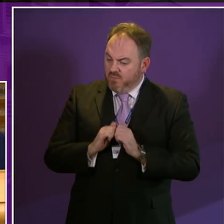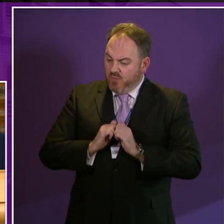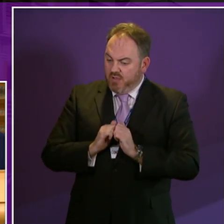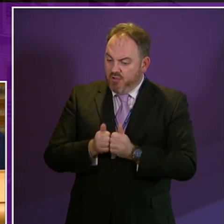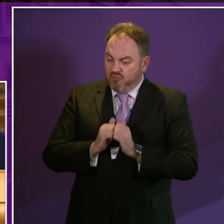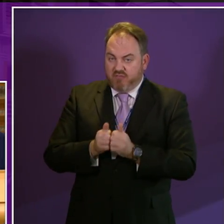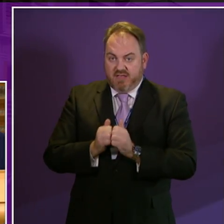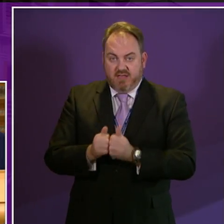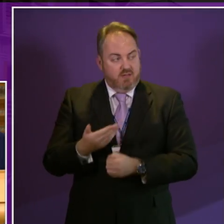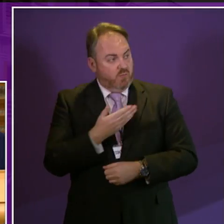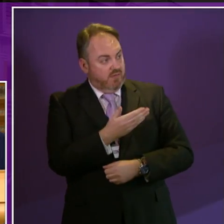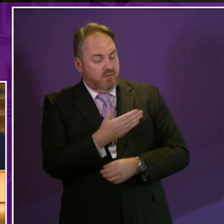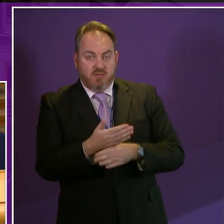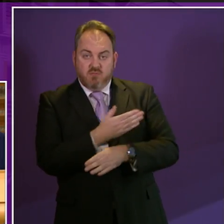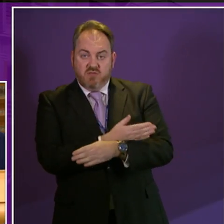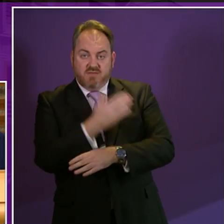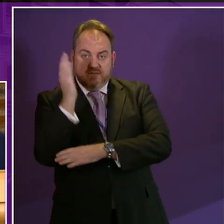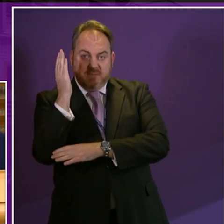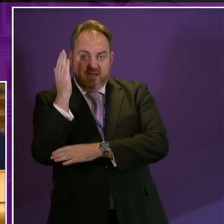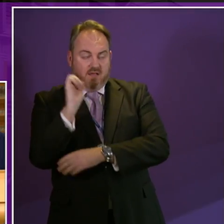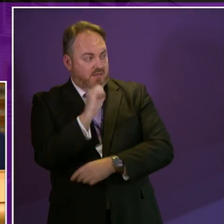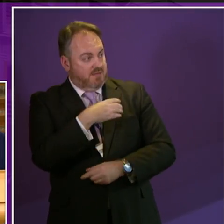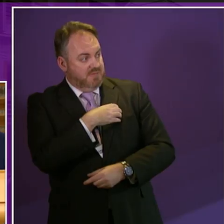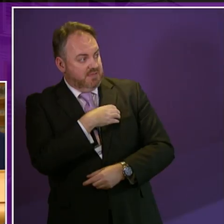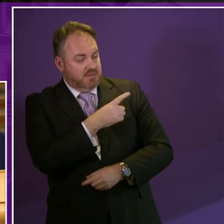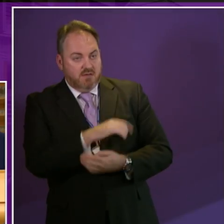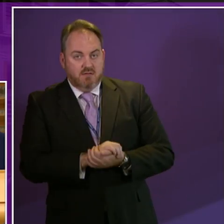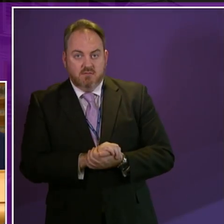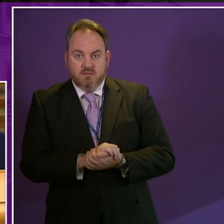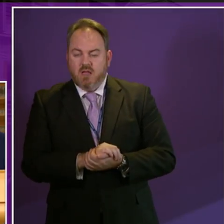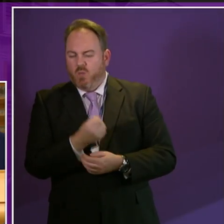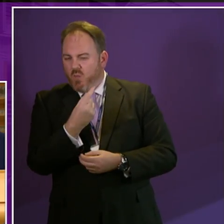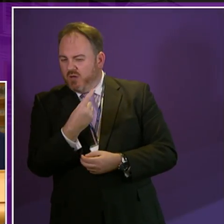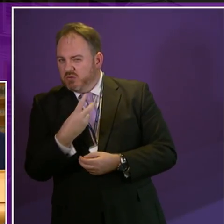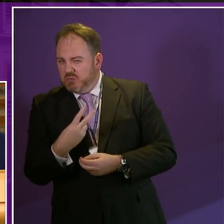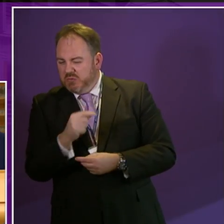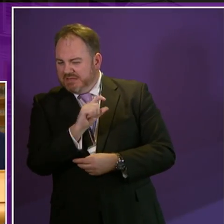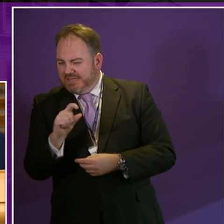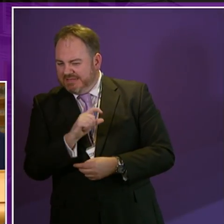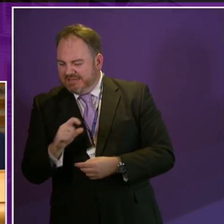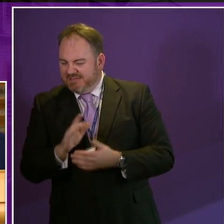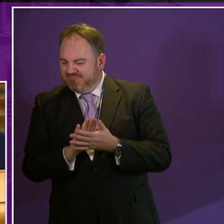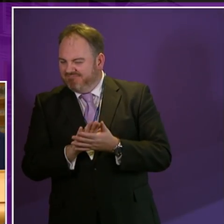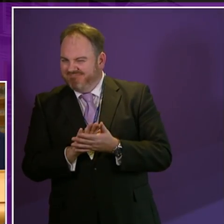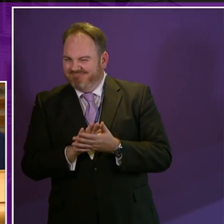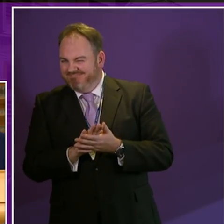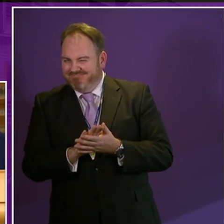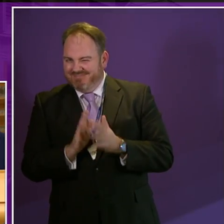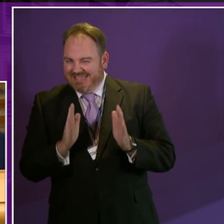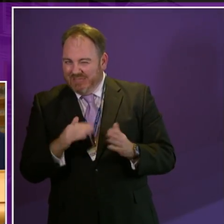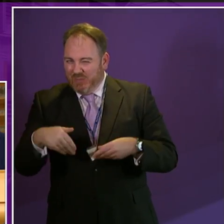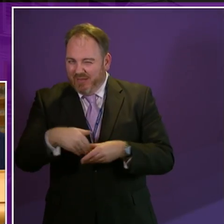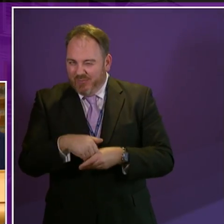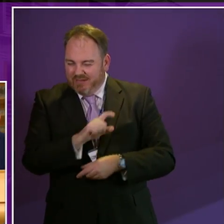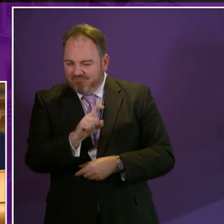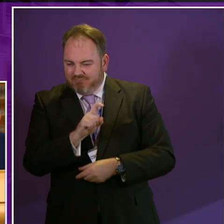we've just heard from the Minister. In fact, I think nearly all of it, apart from one or two unnecessary sentences. I particularly and very strongly agree with what she has to